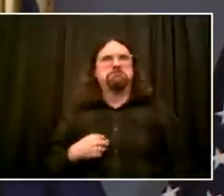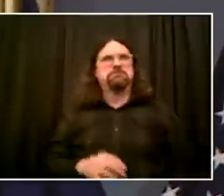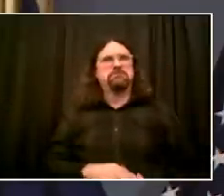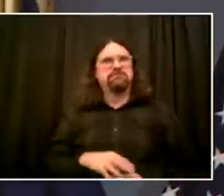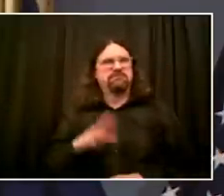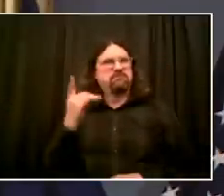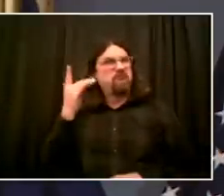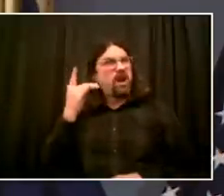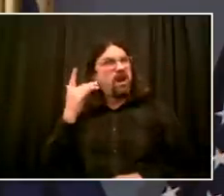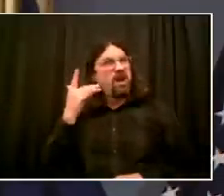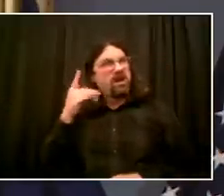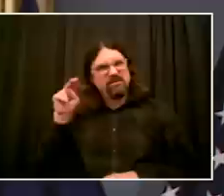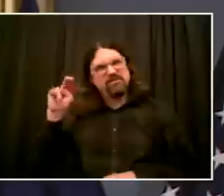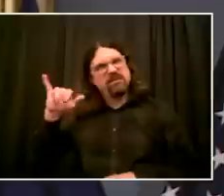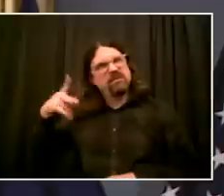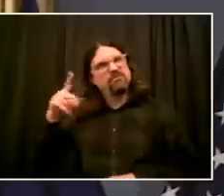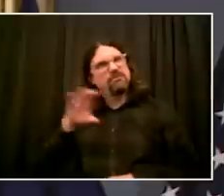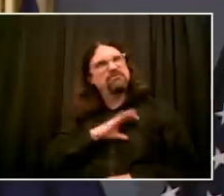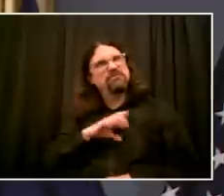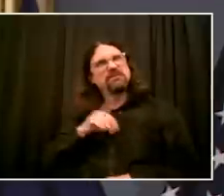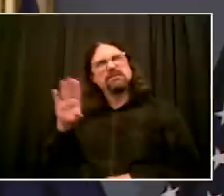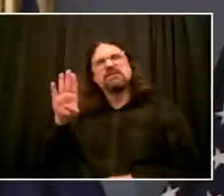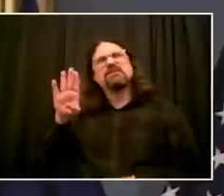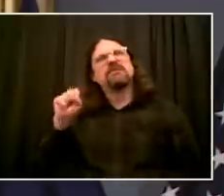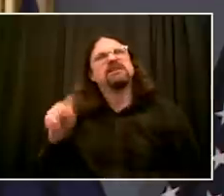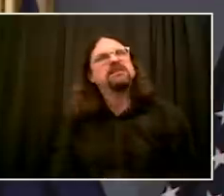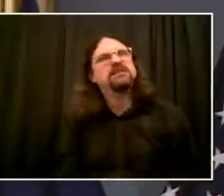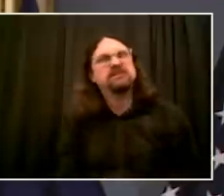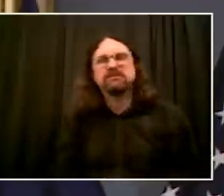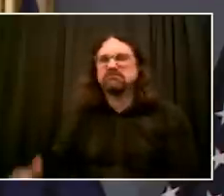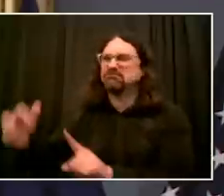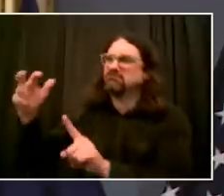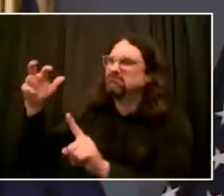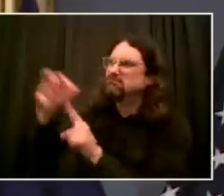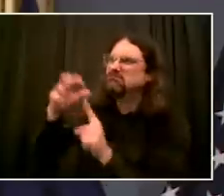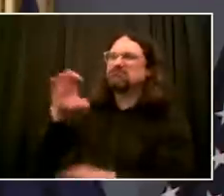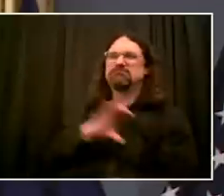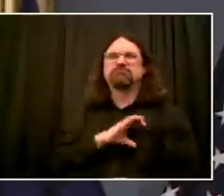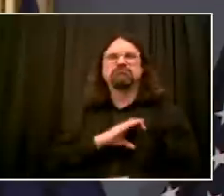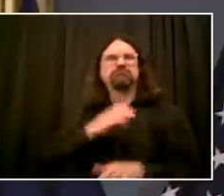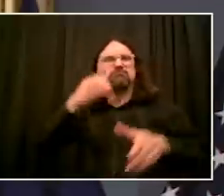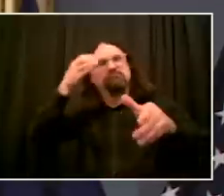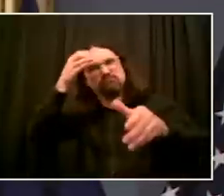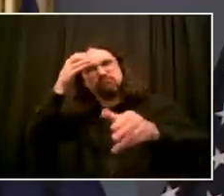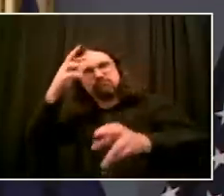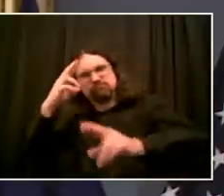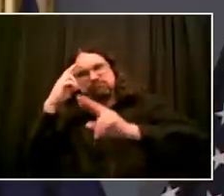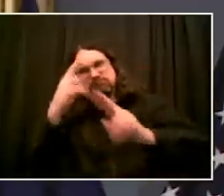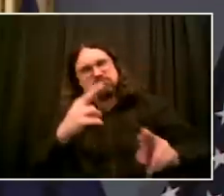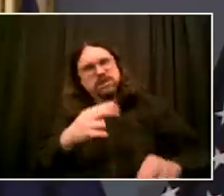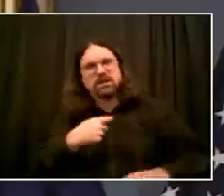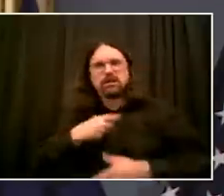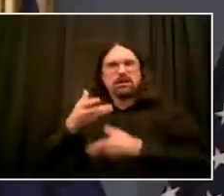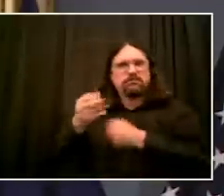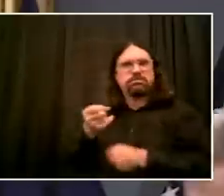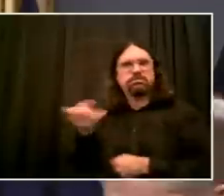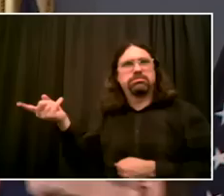as imperfect as it is, I think we're on the path to keep this place safe and move us forward. Commissioner, do you want to speak to that?